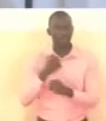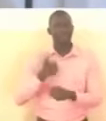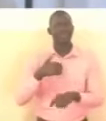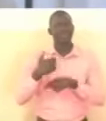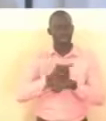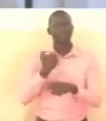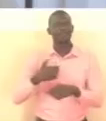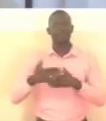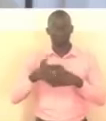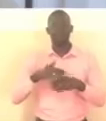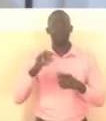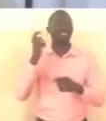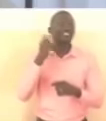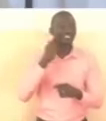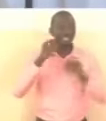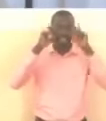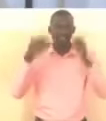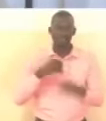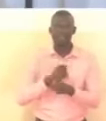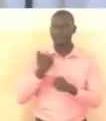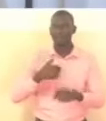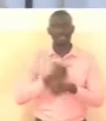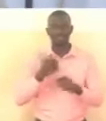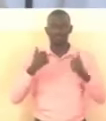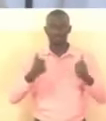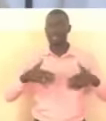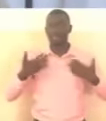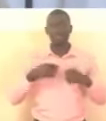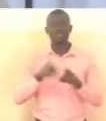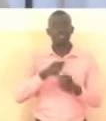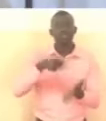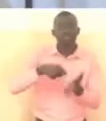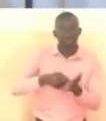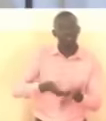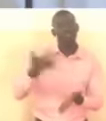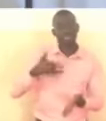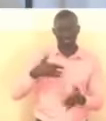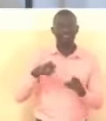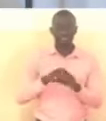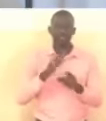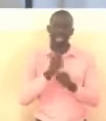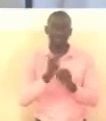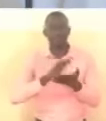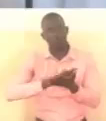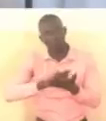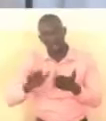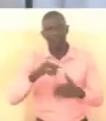with the realities of daily life and the cost of living in the country